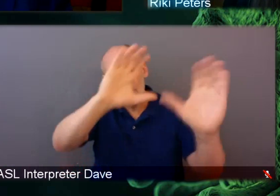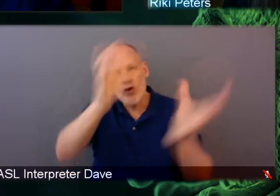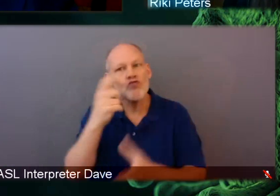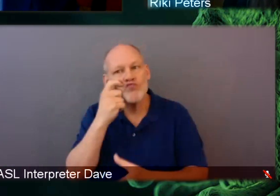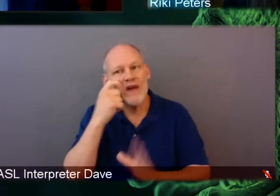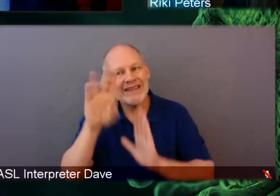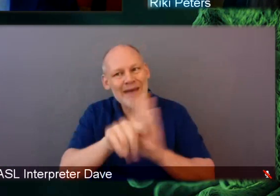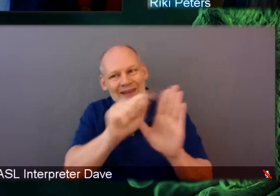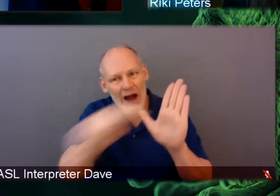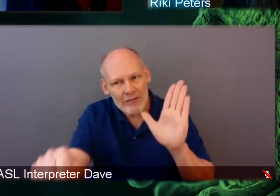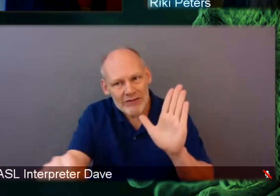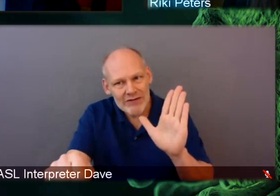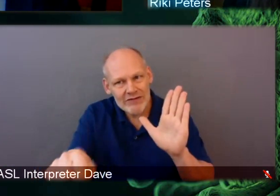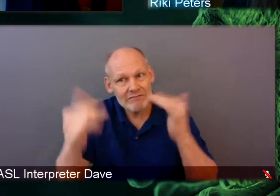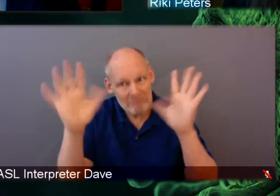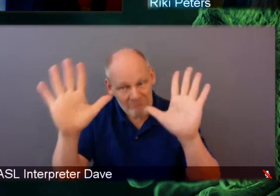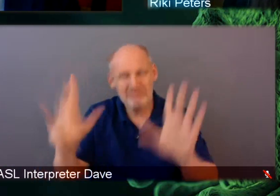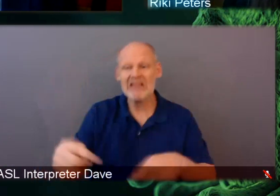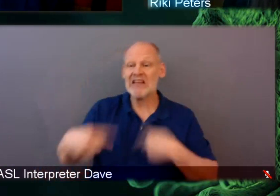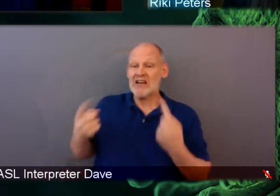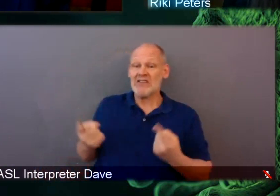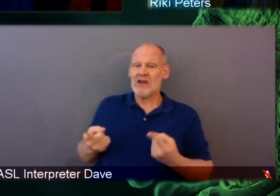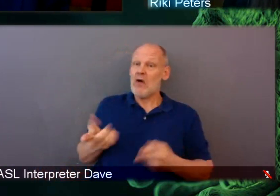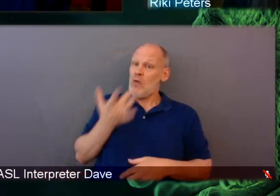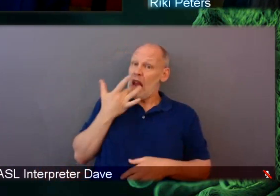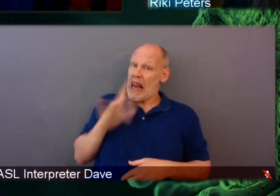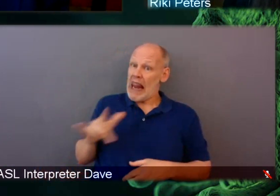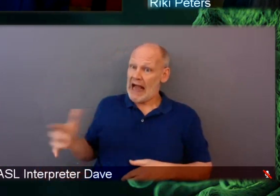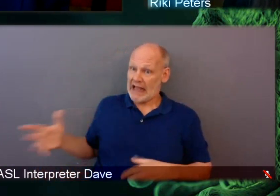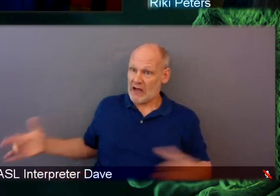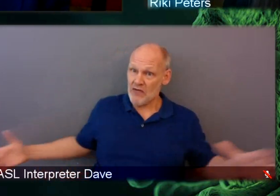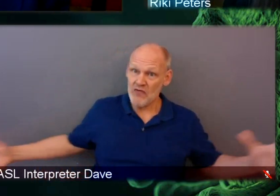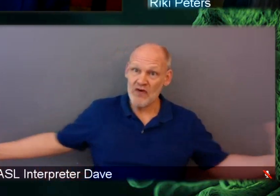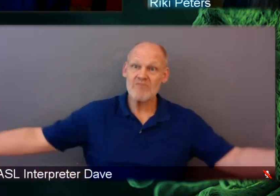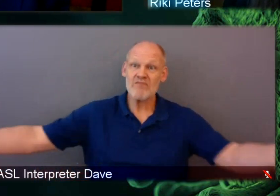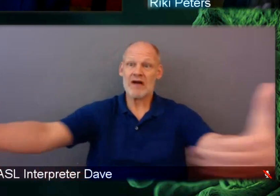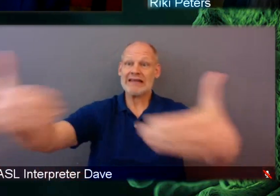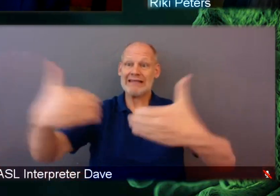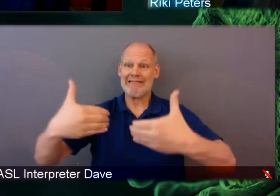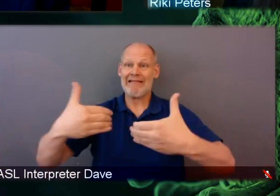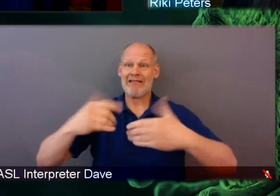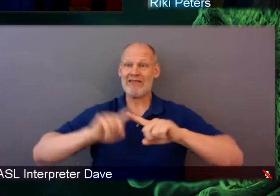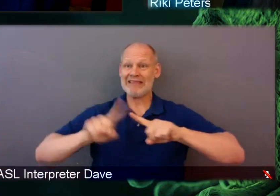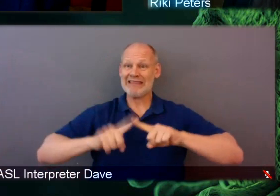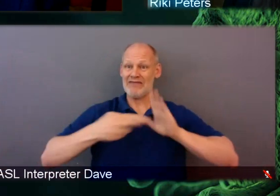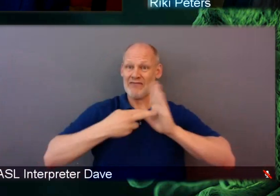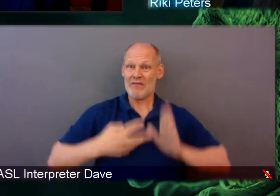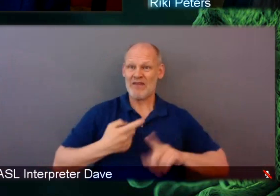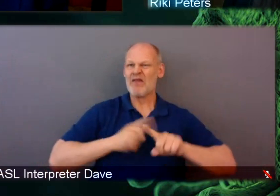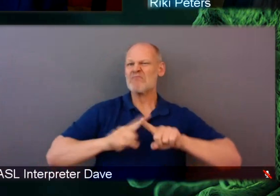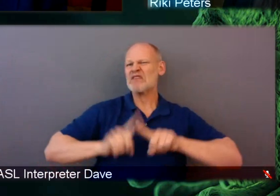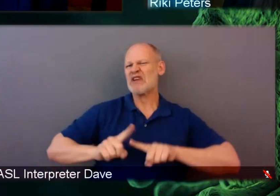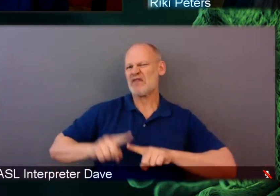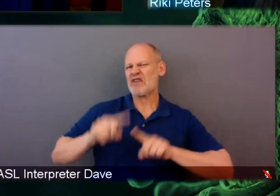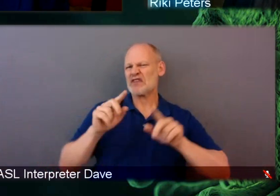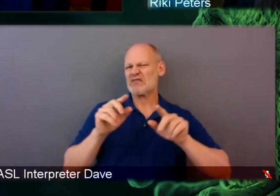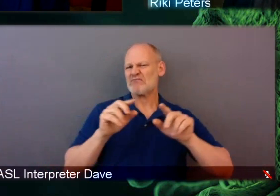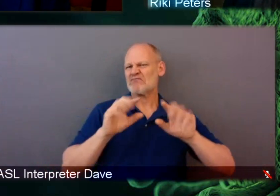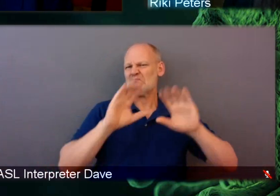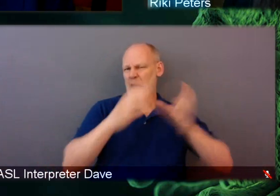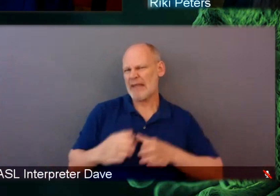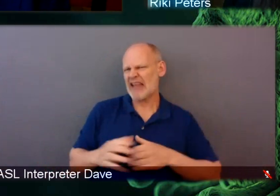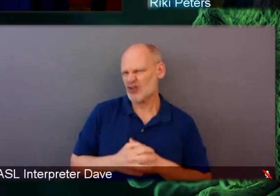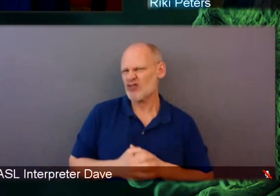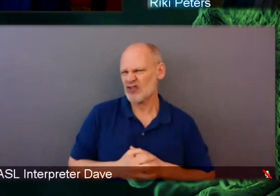able to bring together a very impressive number of diverse populations. Unfortunately for colorectal cancer, the number of